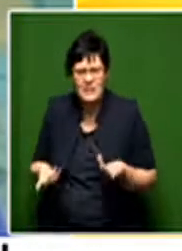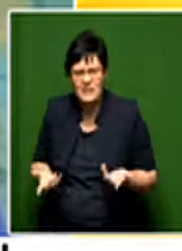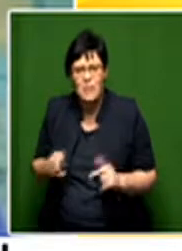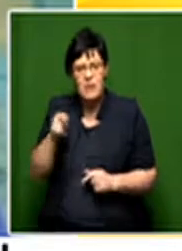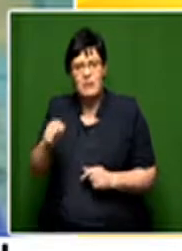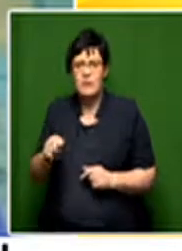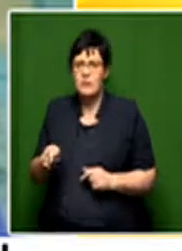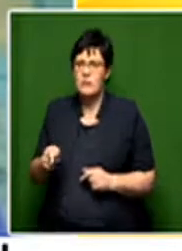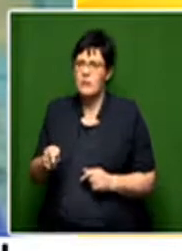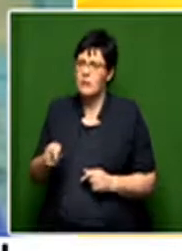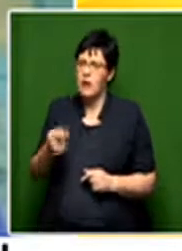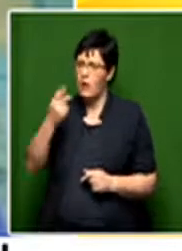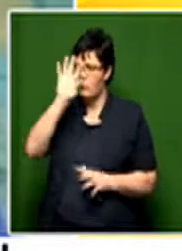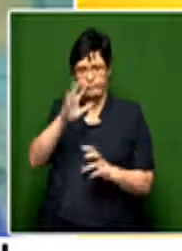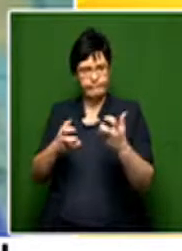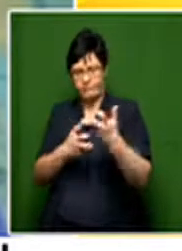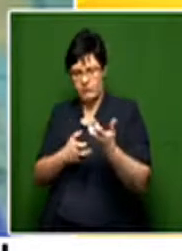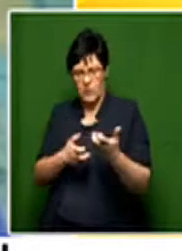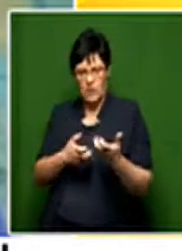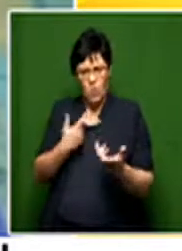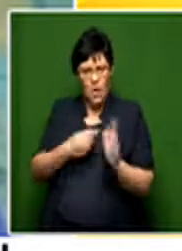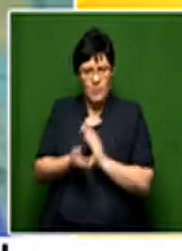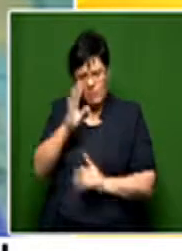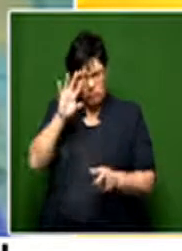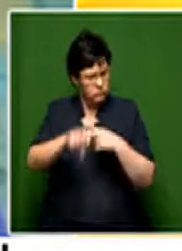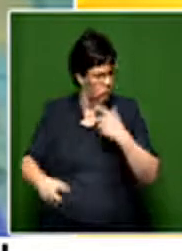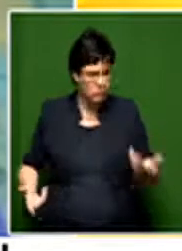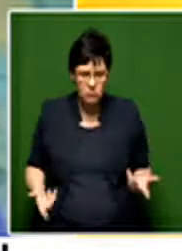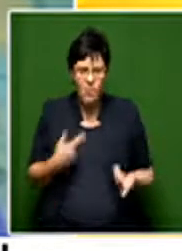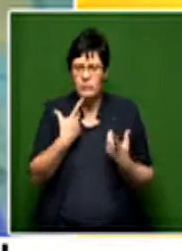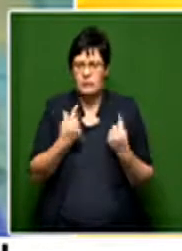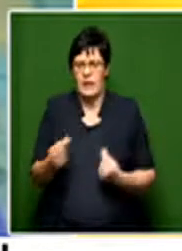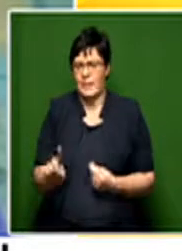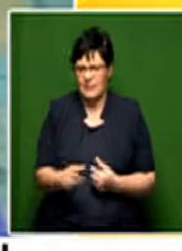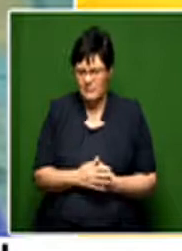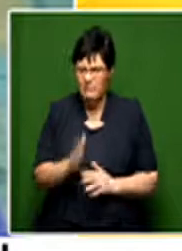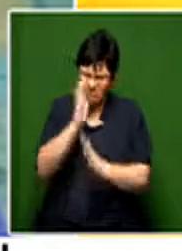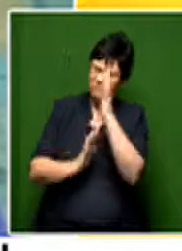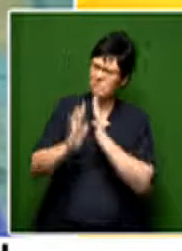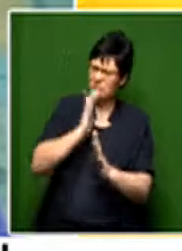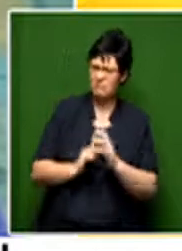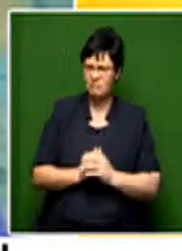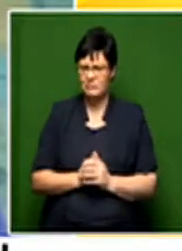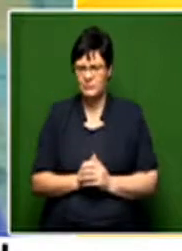was like being stateless, and when you actually discovered that you were stateless, and what's actually been done about that. Talk to us about your